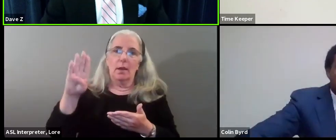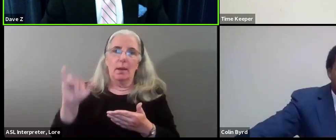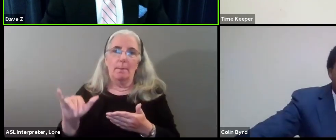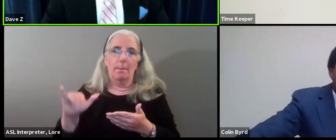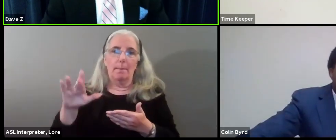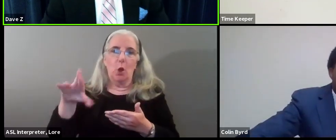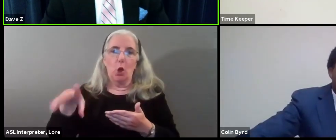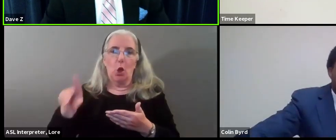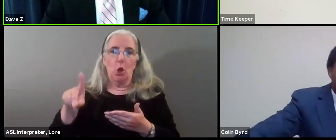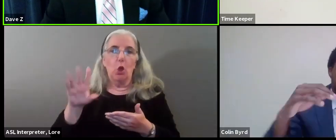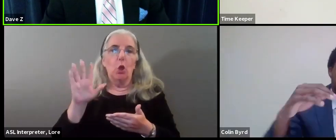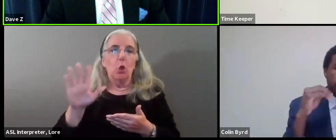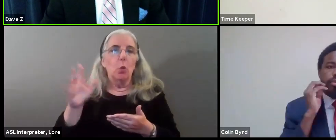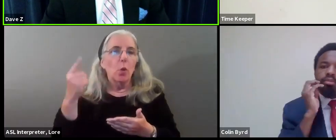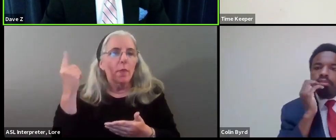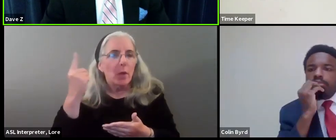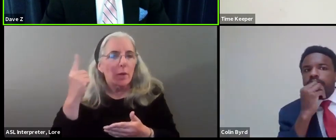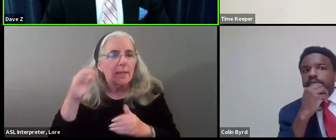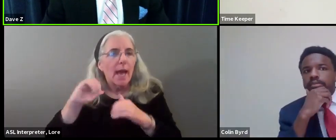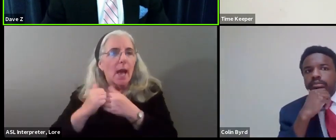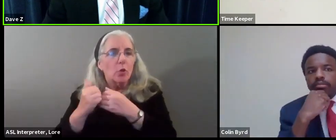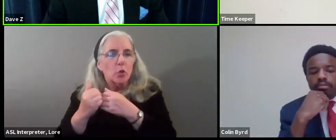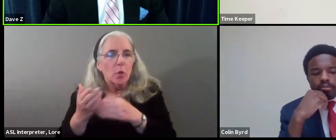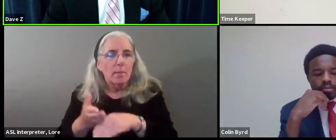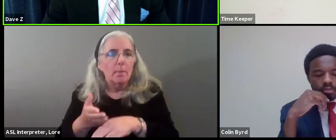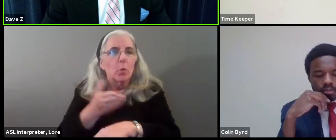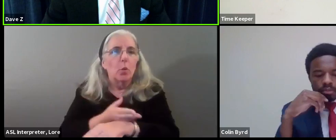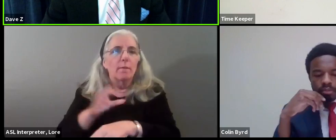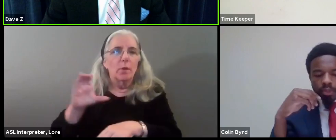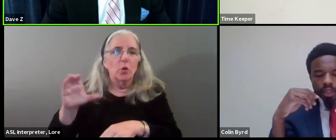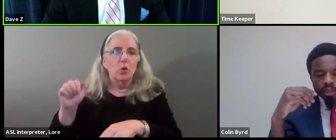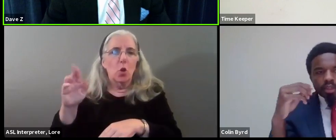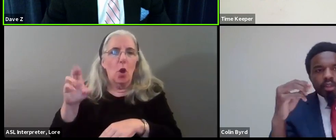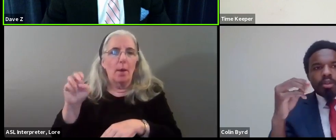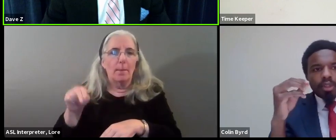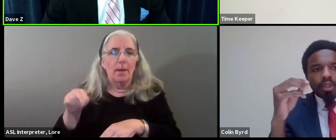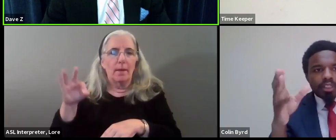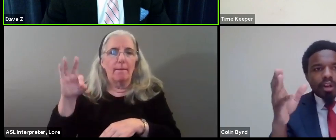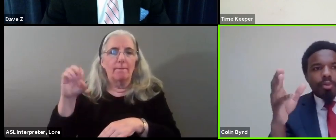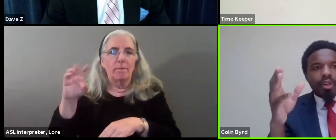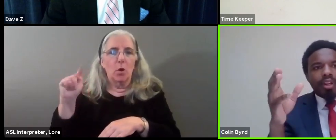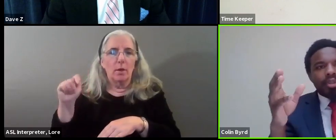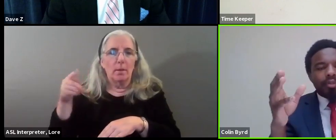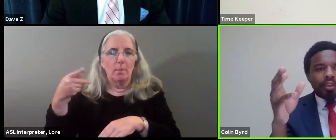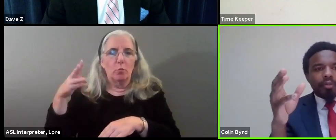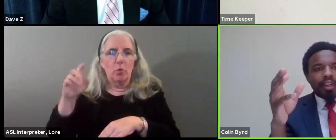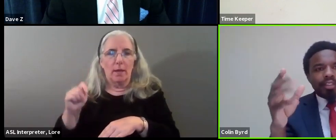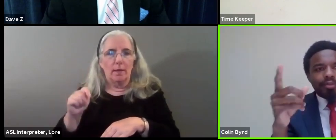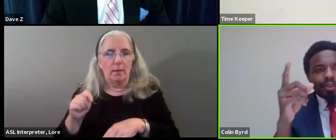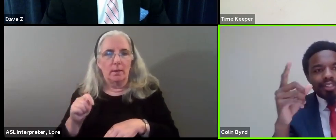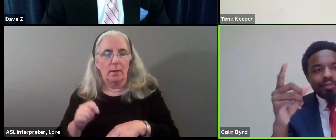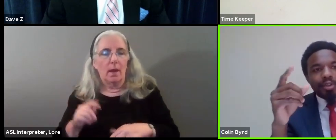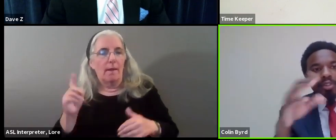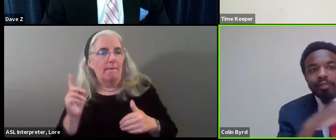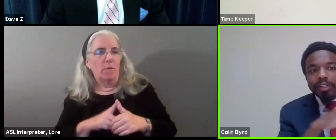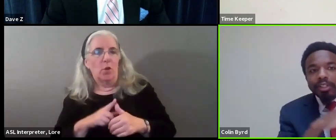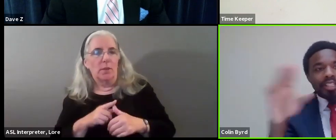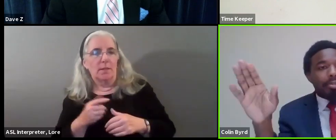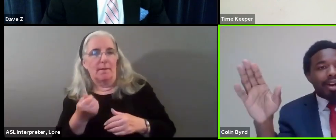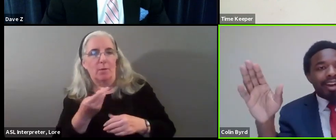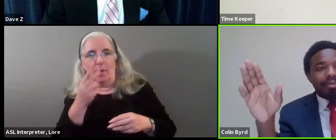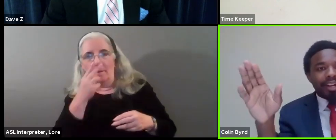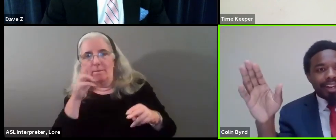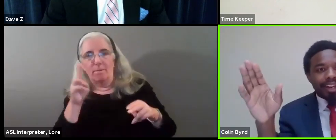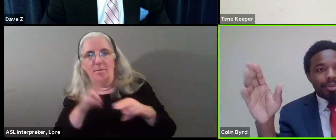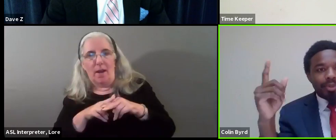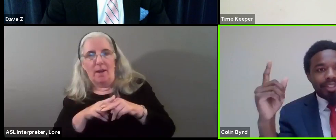your thoughts on reducing the carbon footprint here in town. Well, let's start with a couple of fun facts. First of all, the first